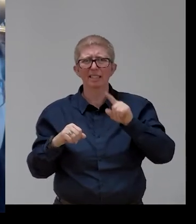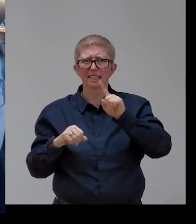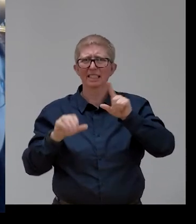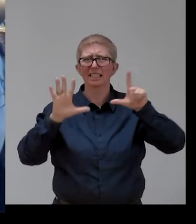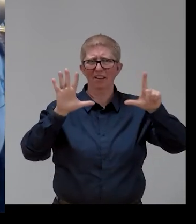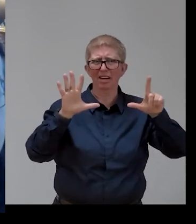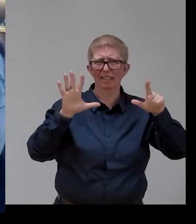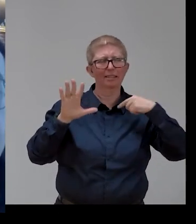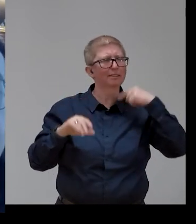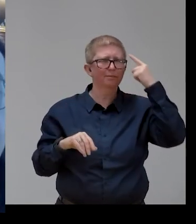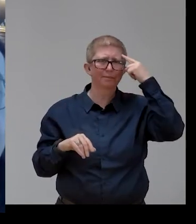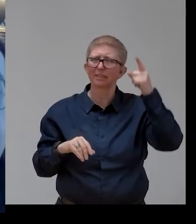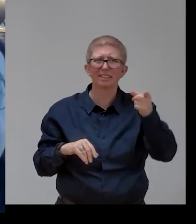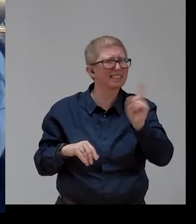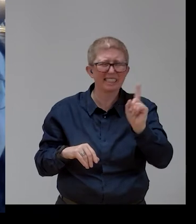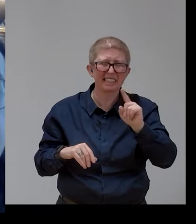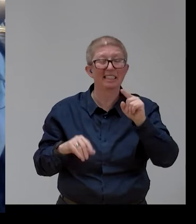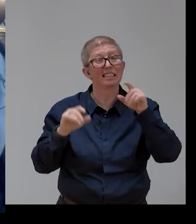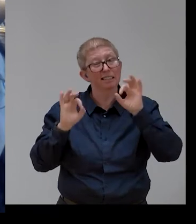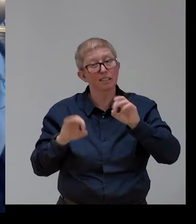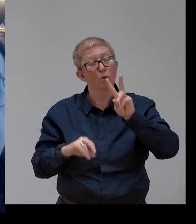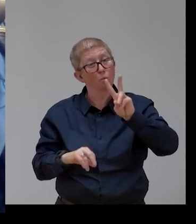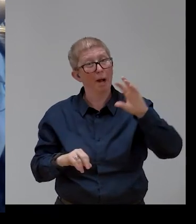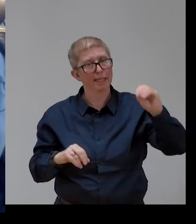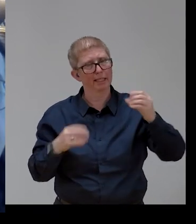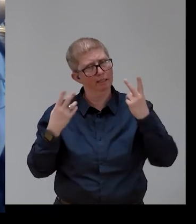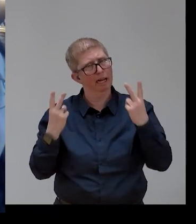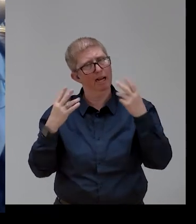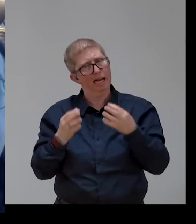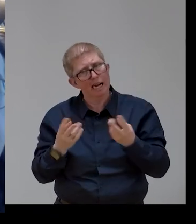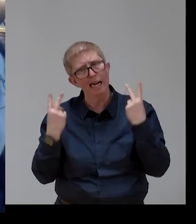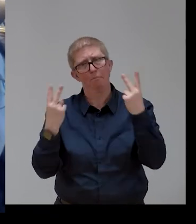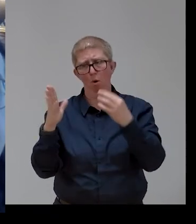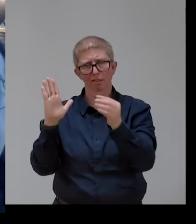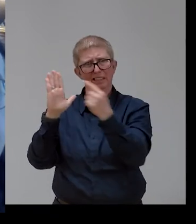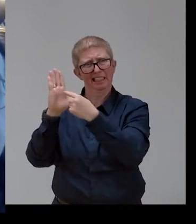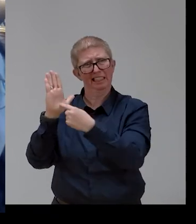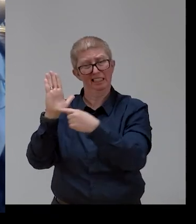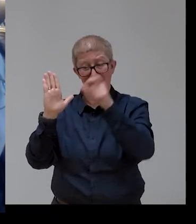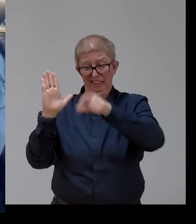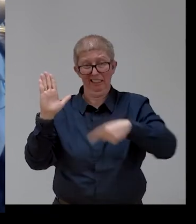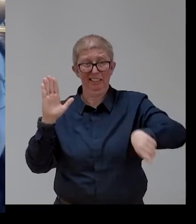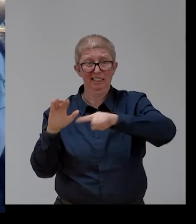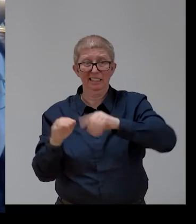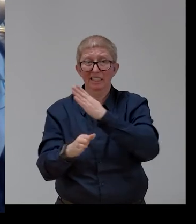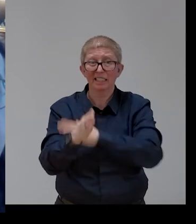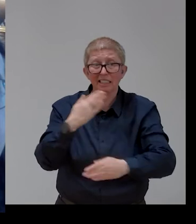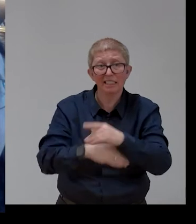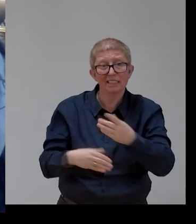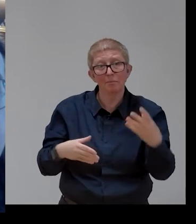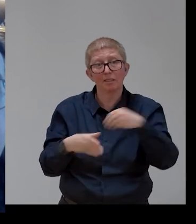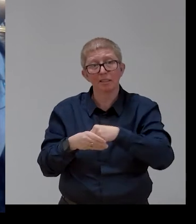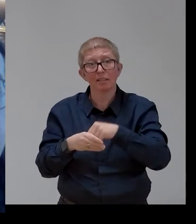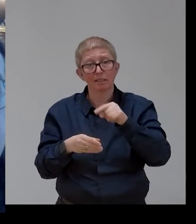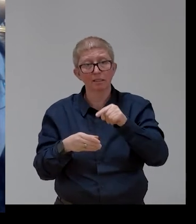disabilities are in all the principles and in all the categories of the Pillar. If